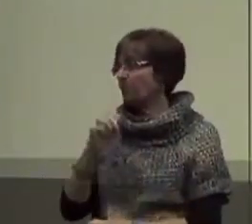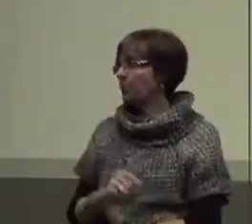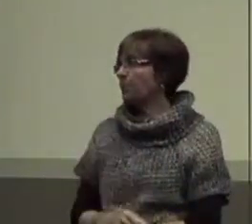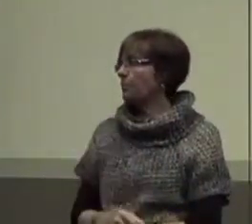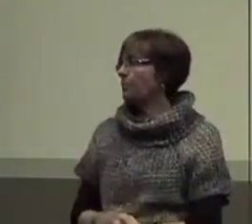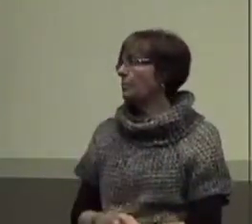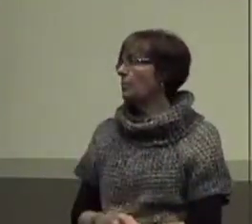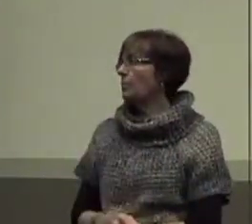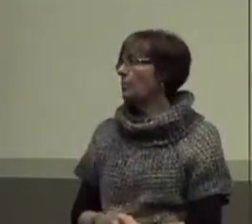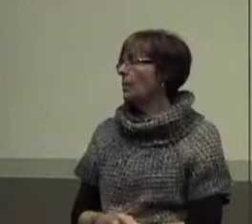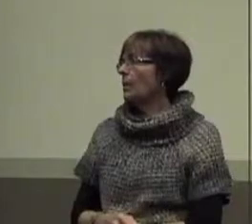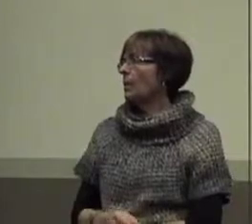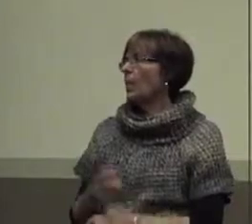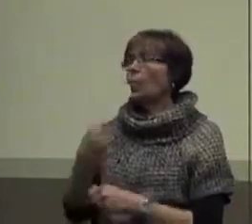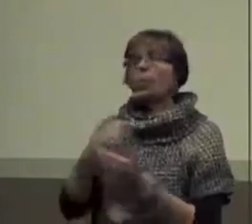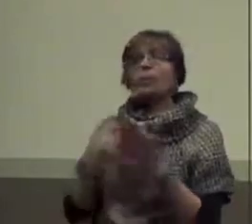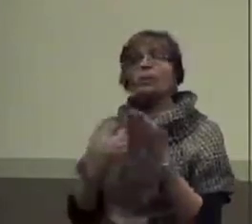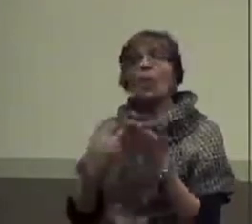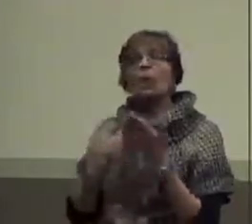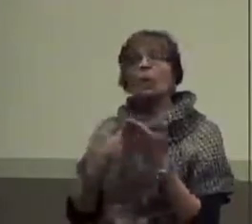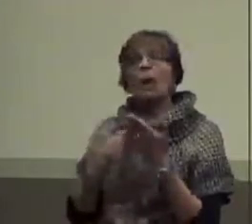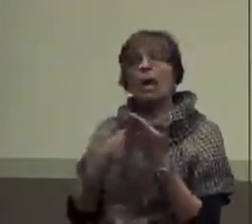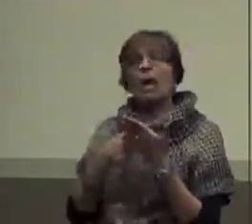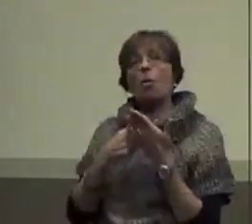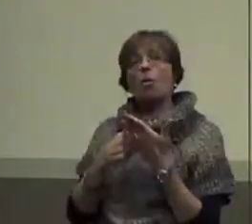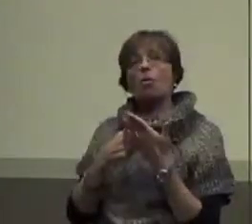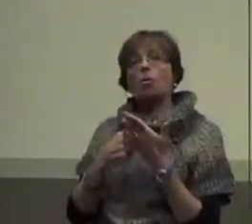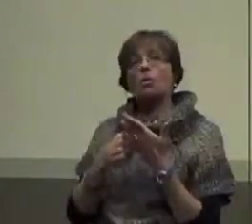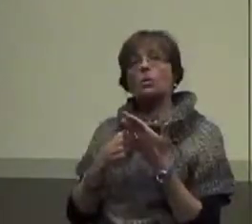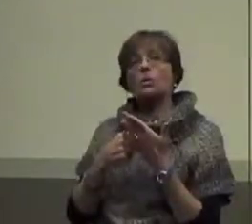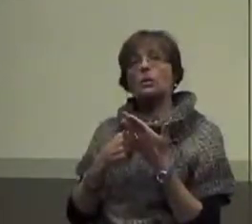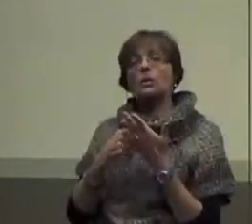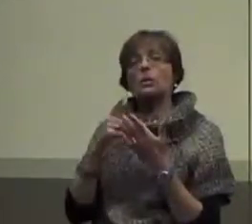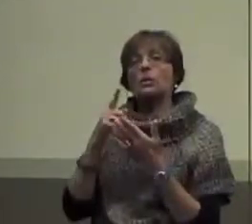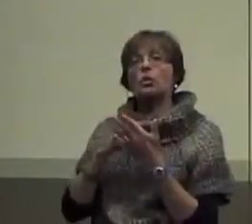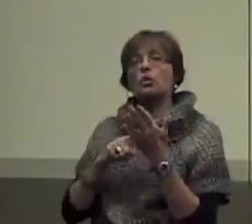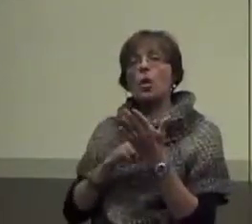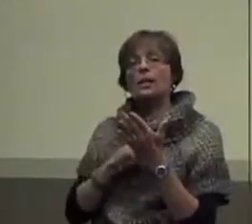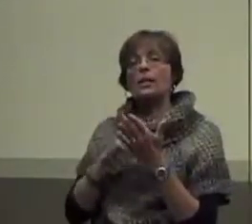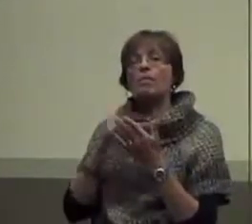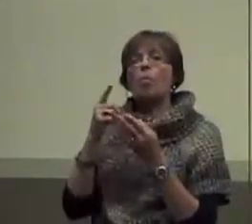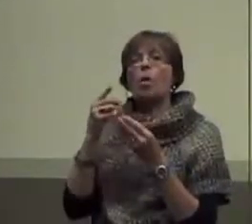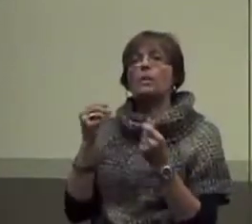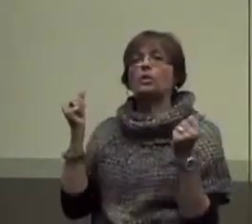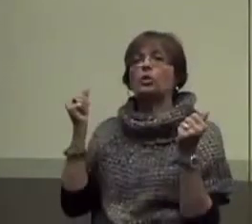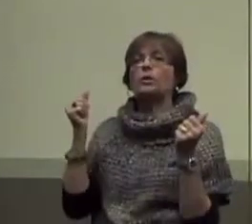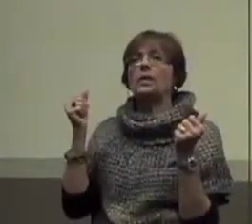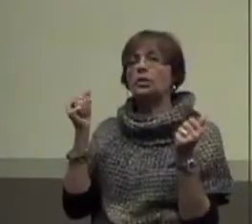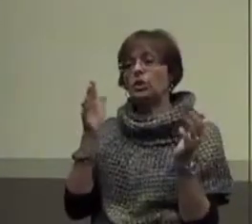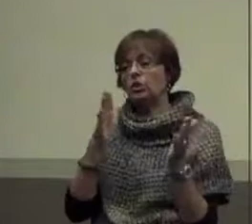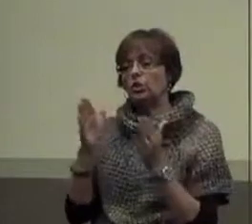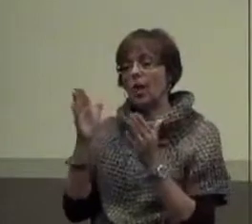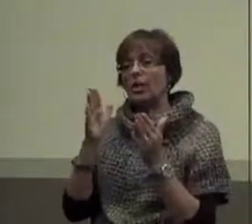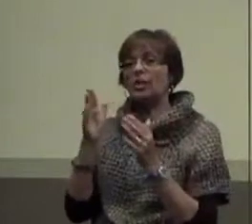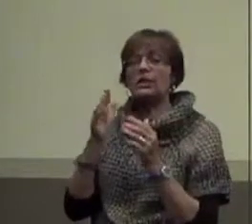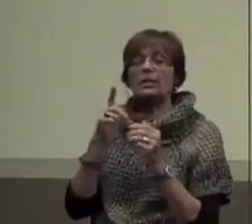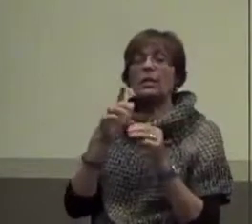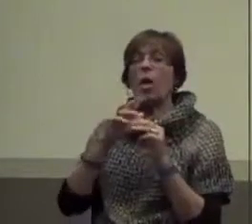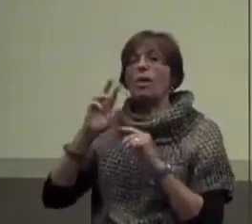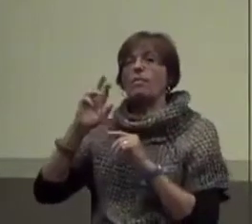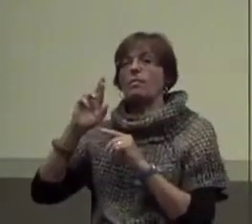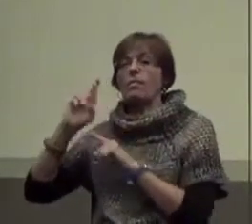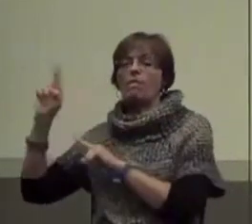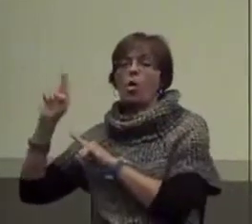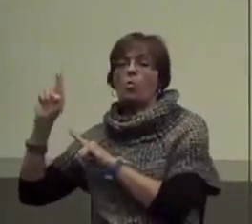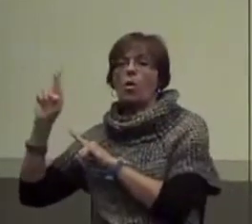So, when we talk about corrective or extinction strategies, and we're actually going to go to the far right-hand